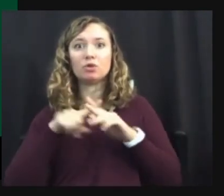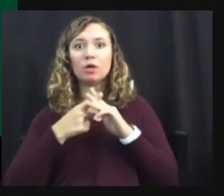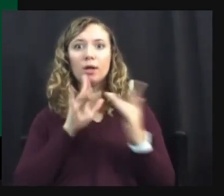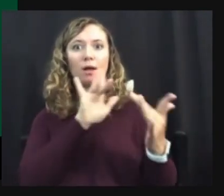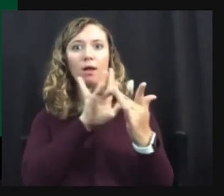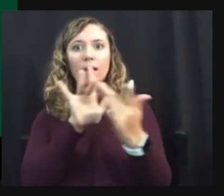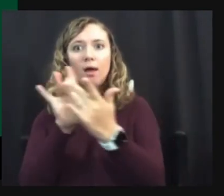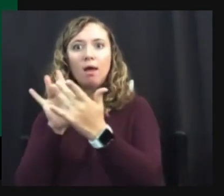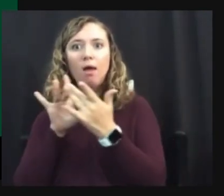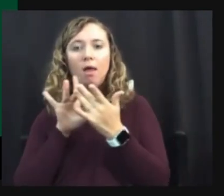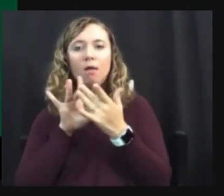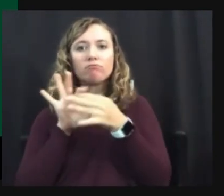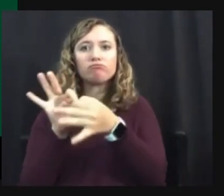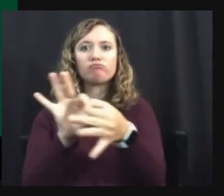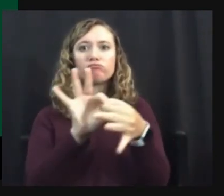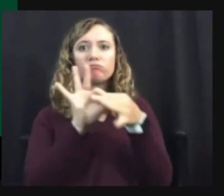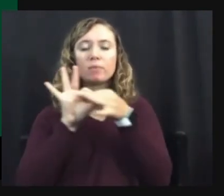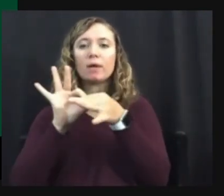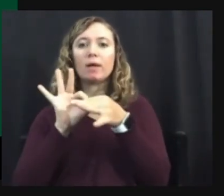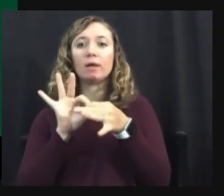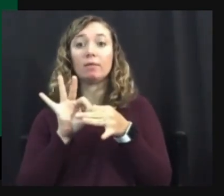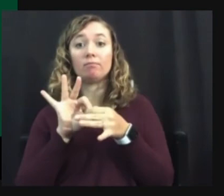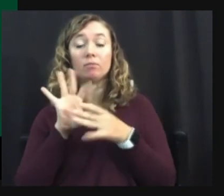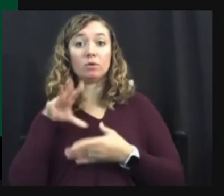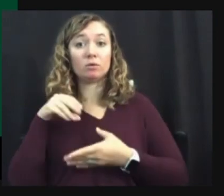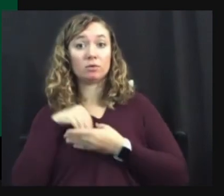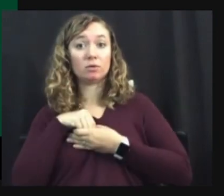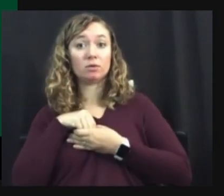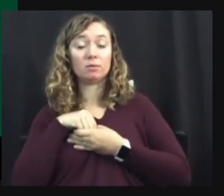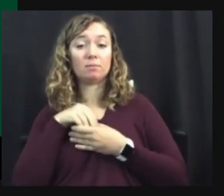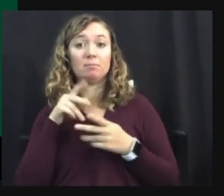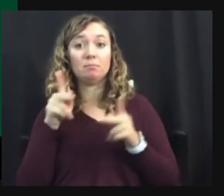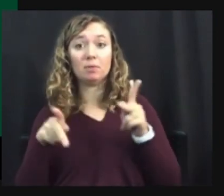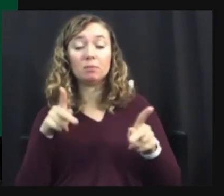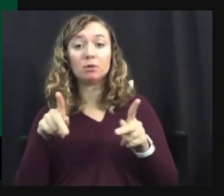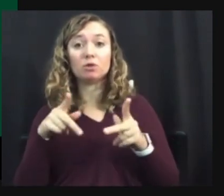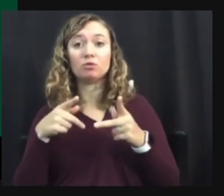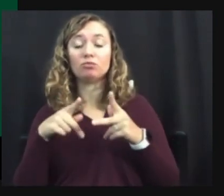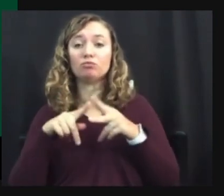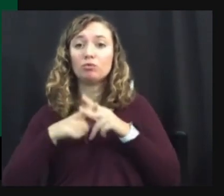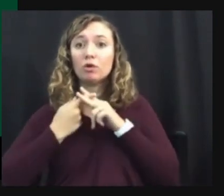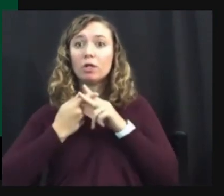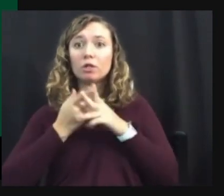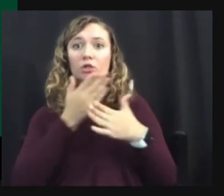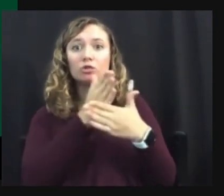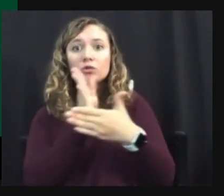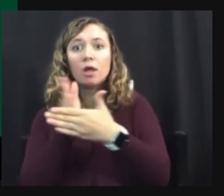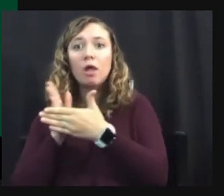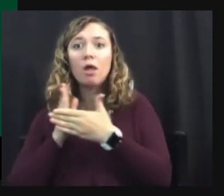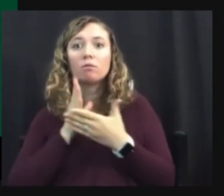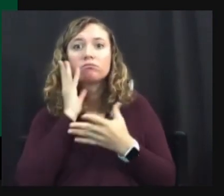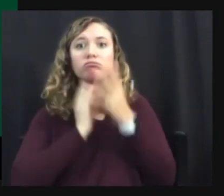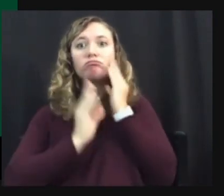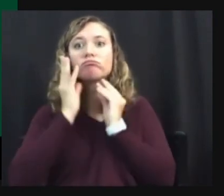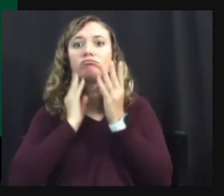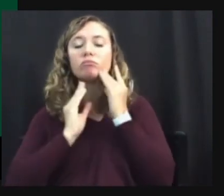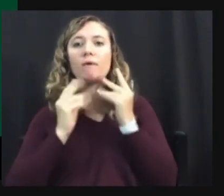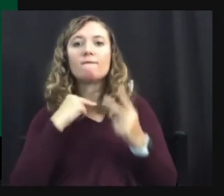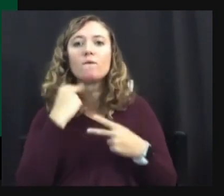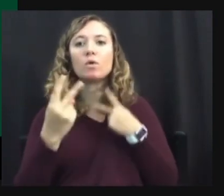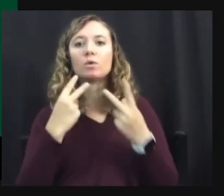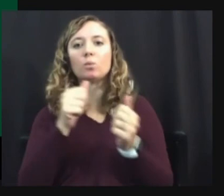that's when autistic people started to, to be able to share our experiences and our voices with other autistics.